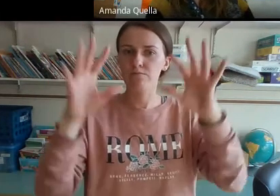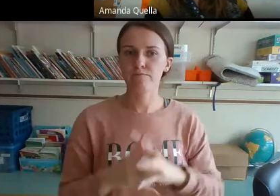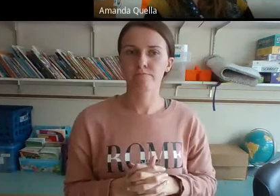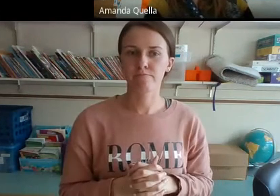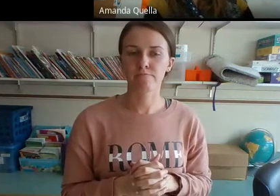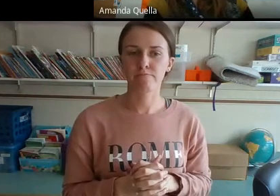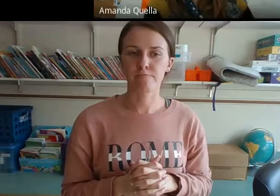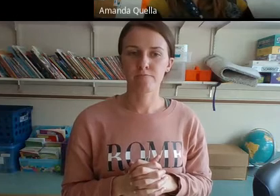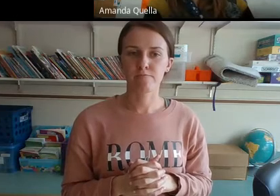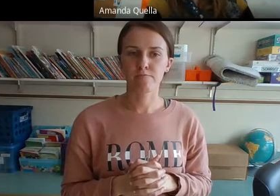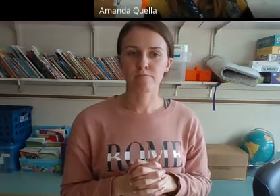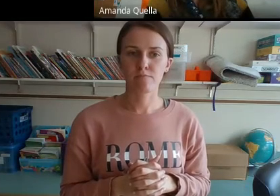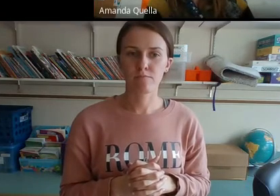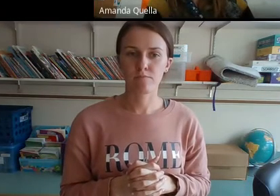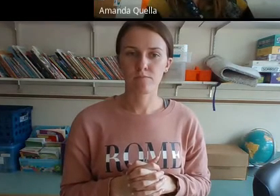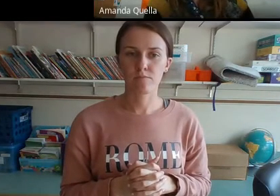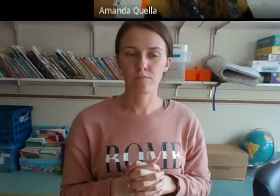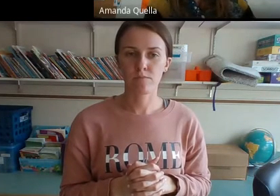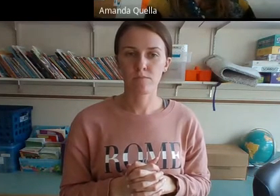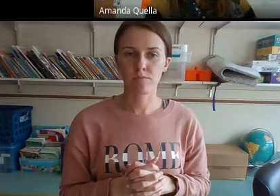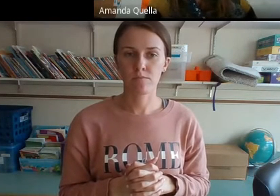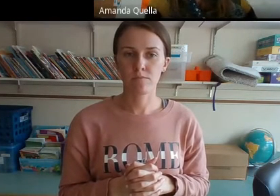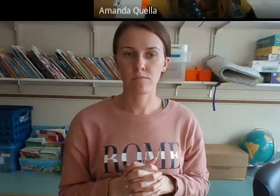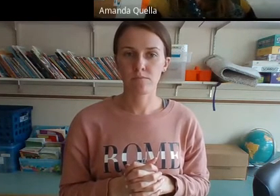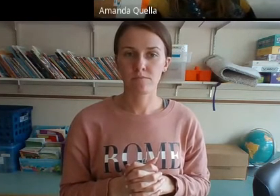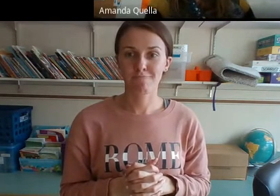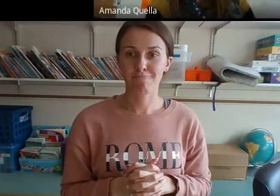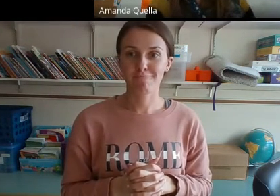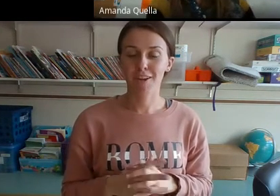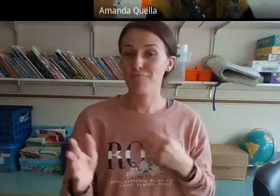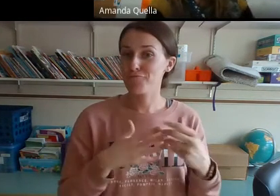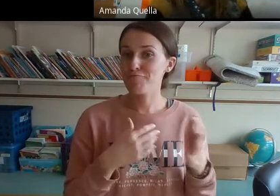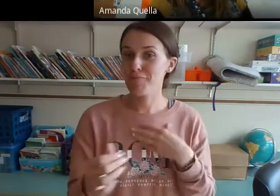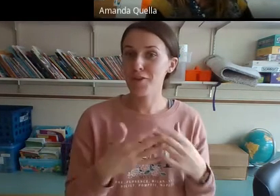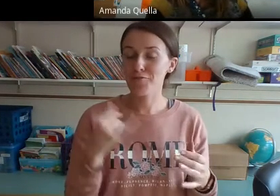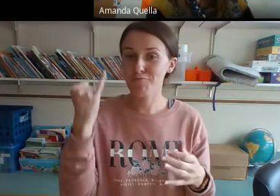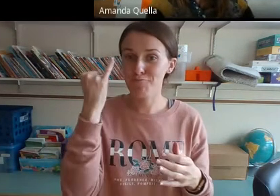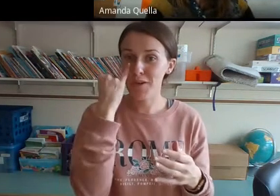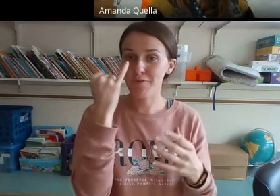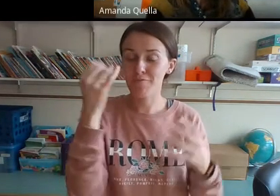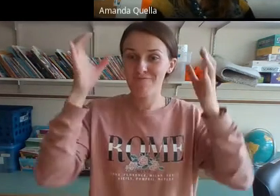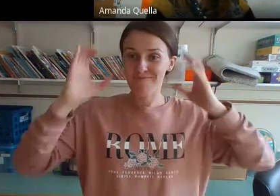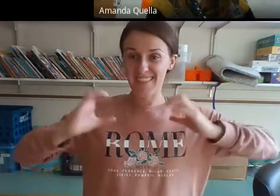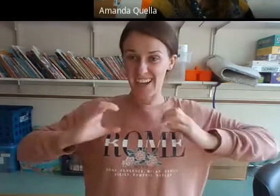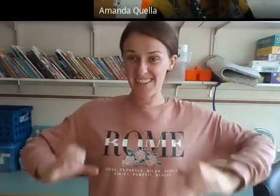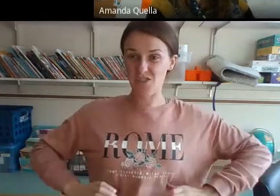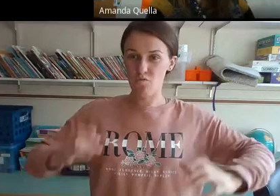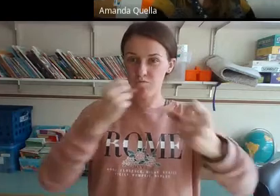Big hungry bear will eat it up. Or how you disguise it. Look, he's wearing a mask.